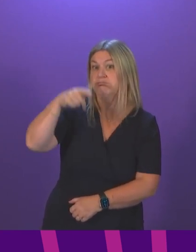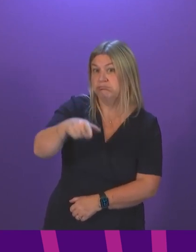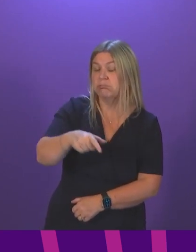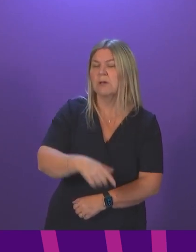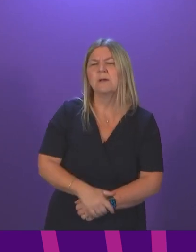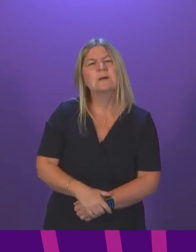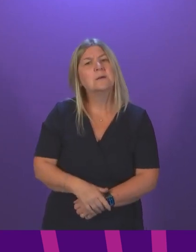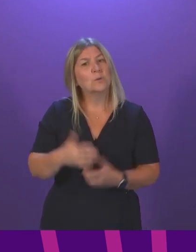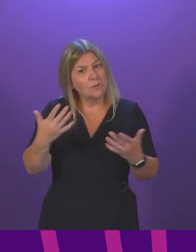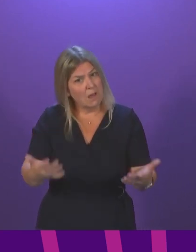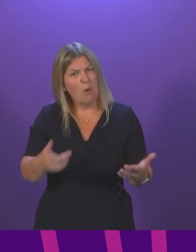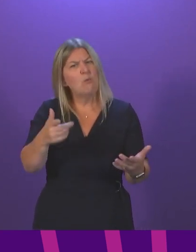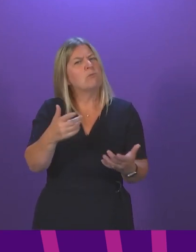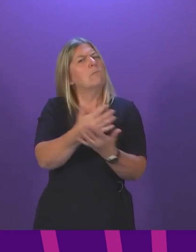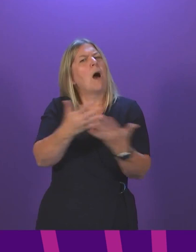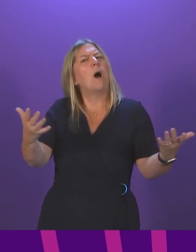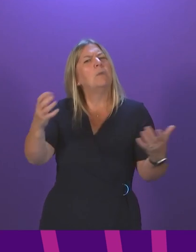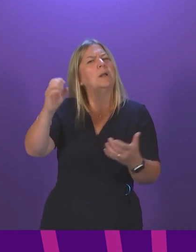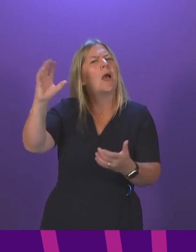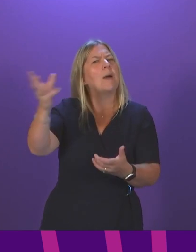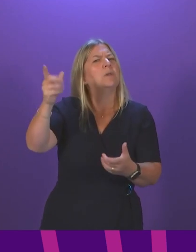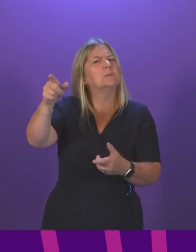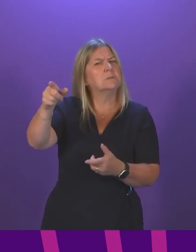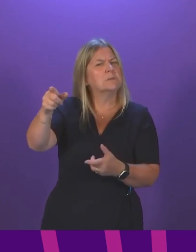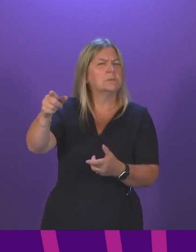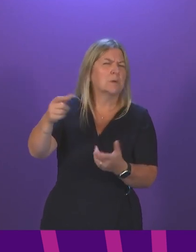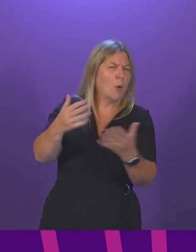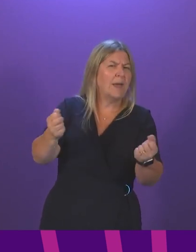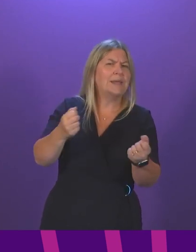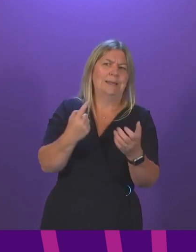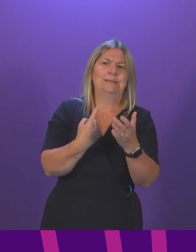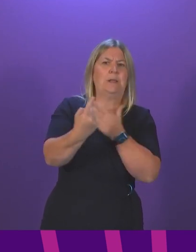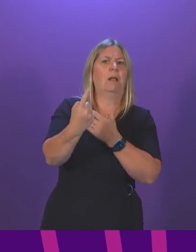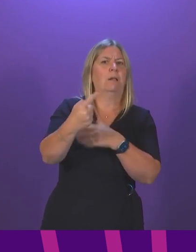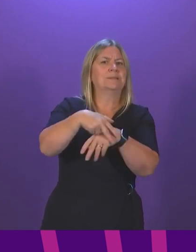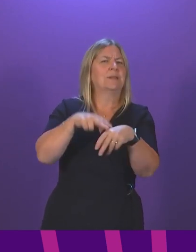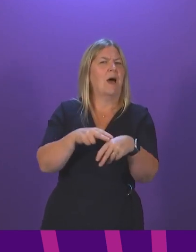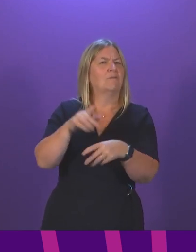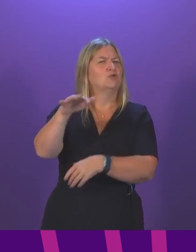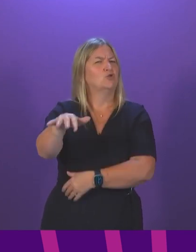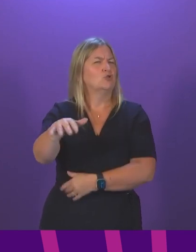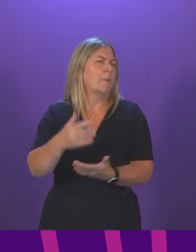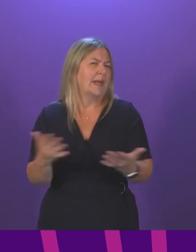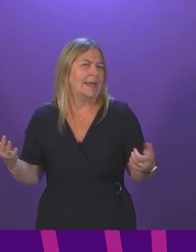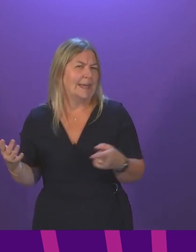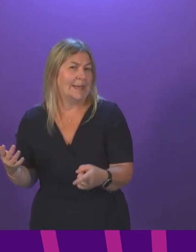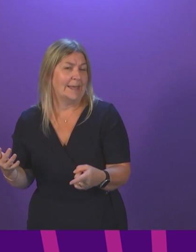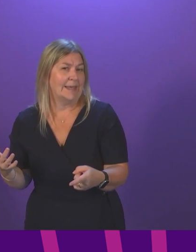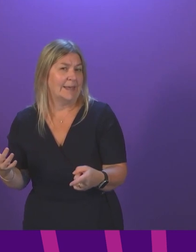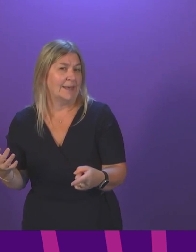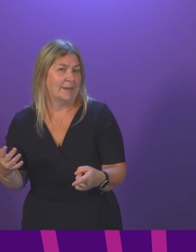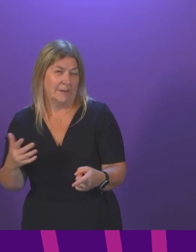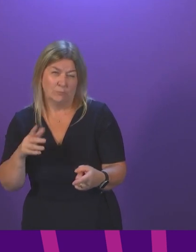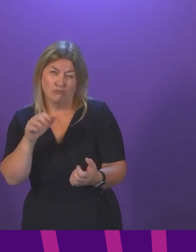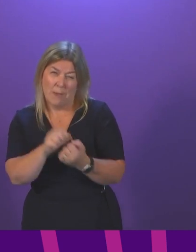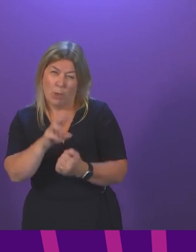will the First Minister tell the Chamber how many ambulances have been single crewed since the start of the pandemic and why her government has failed to eliminate the practice as she pledged 13 years